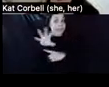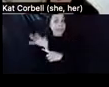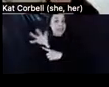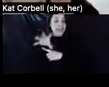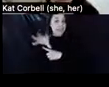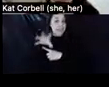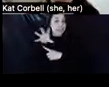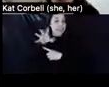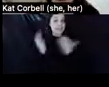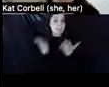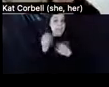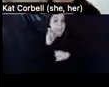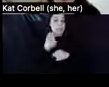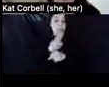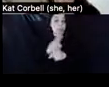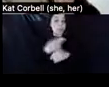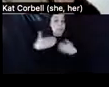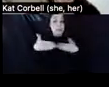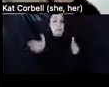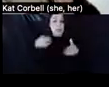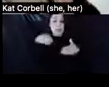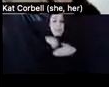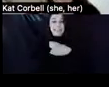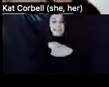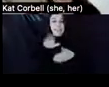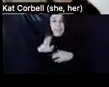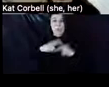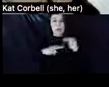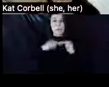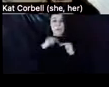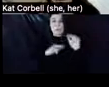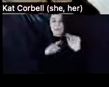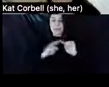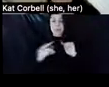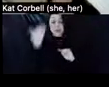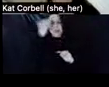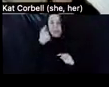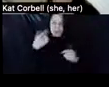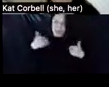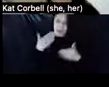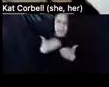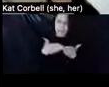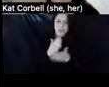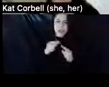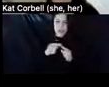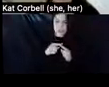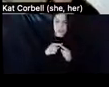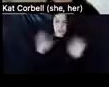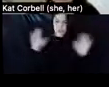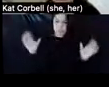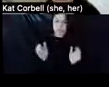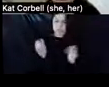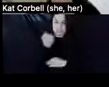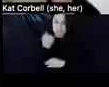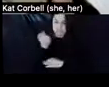room in the building. Um, so just know that you have the right to organize. Even if the housing provider says you have to ask